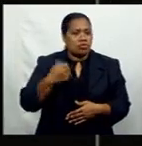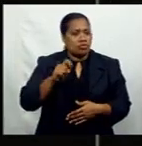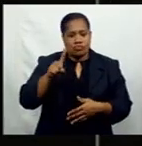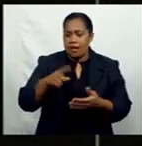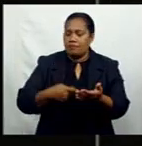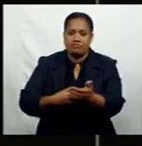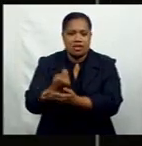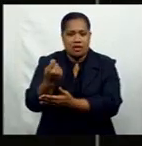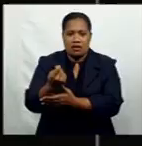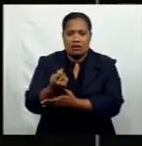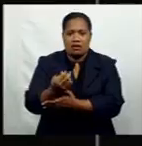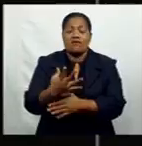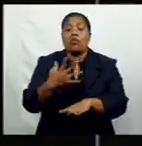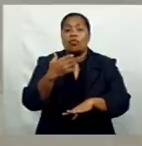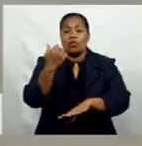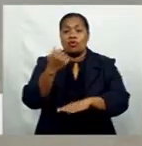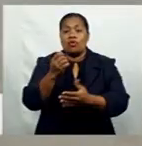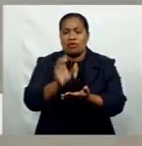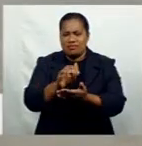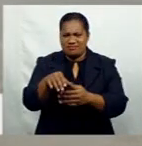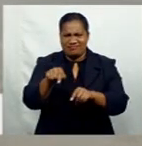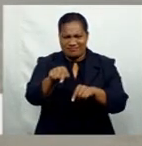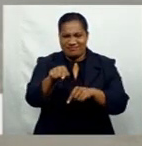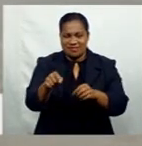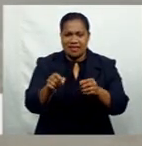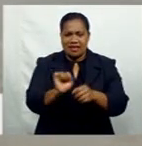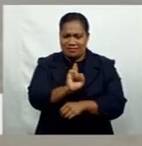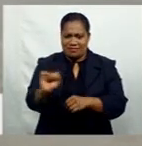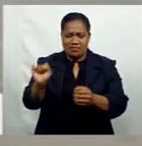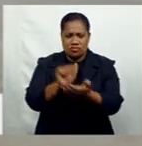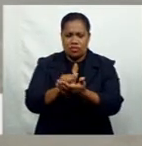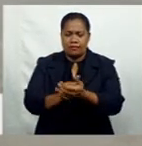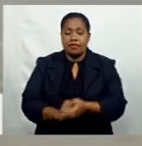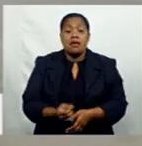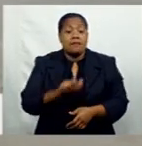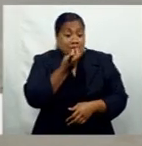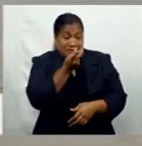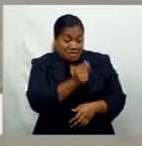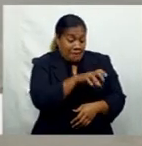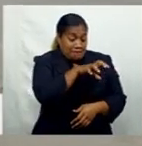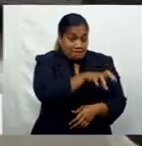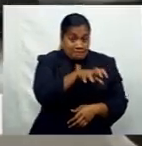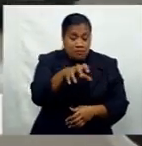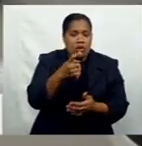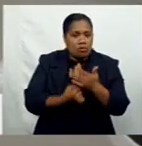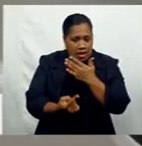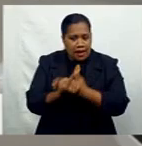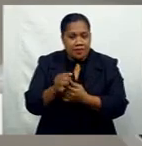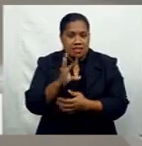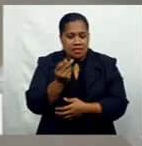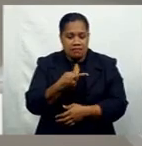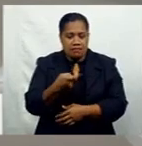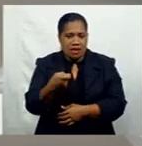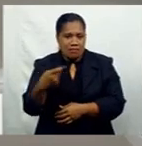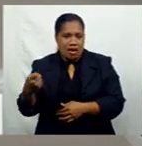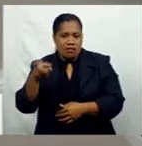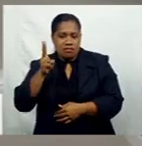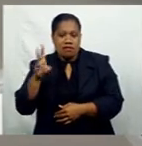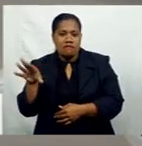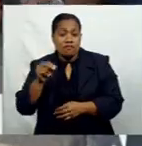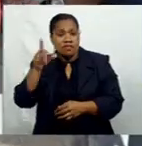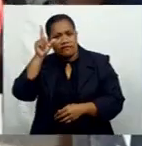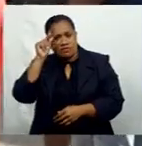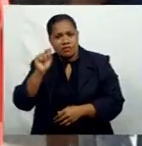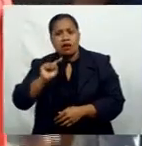fees for the government scheme. Some agents and shops have been found double-dipping into funds meant for Fijians who are